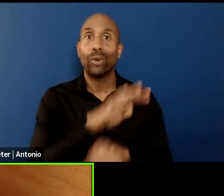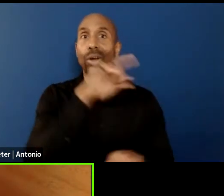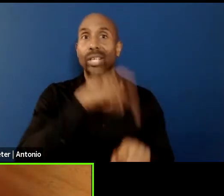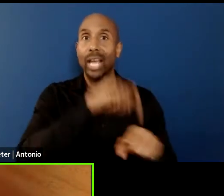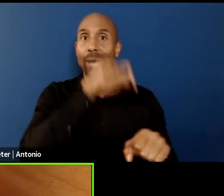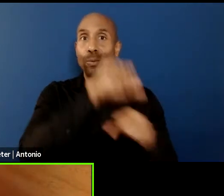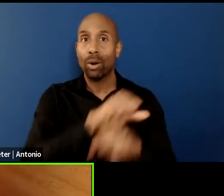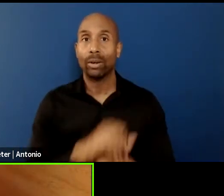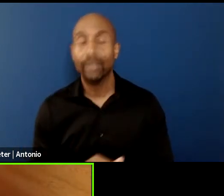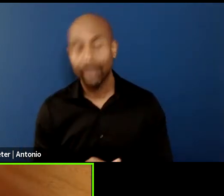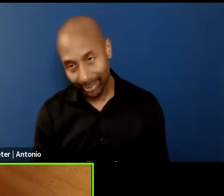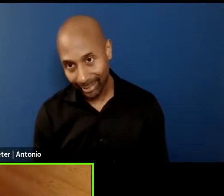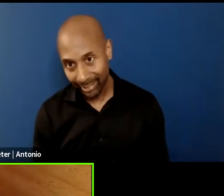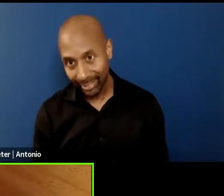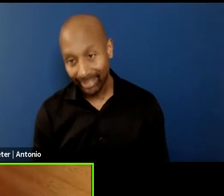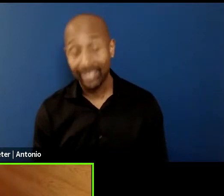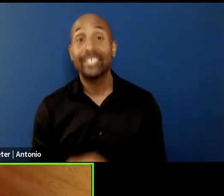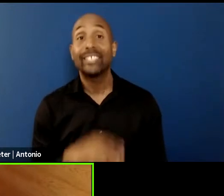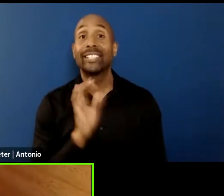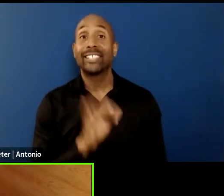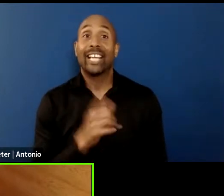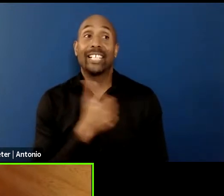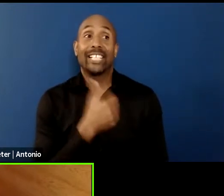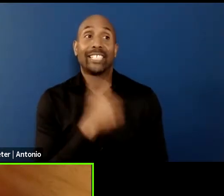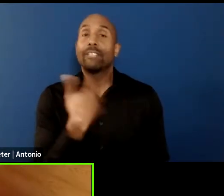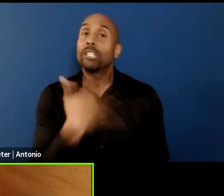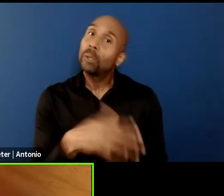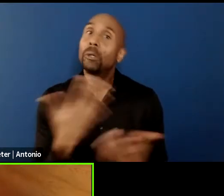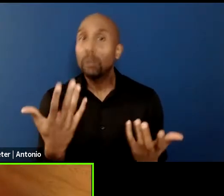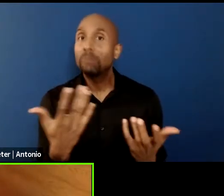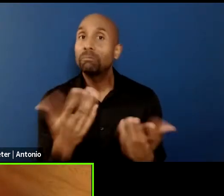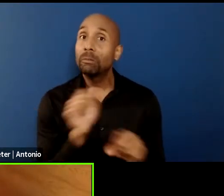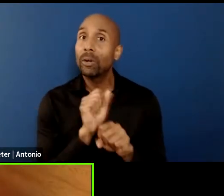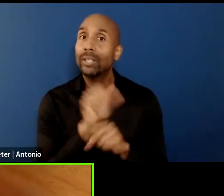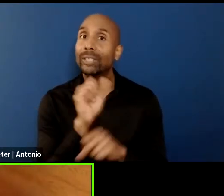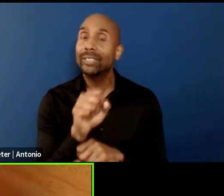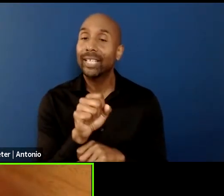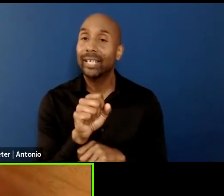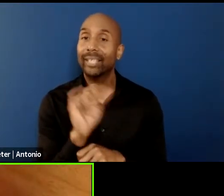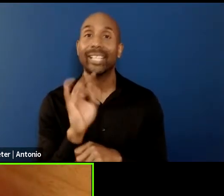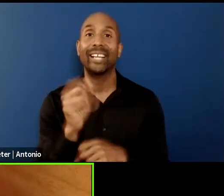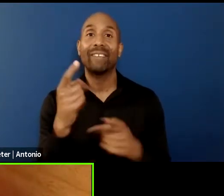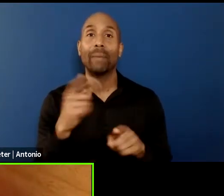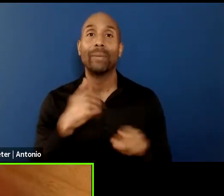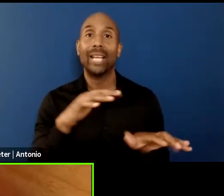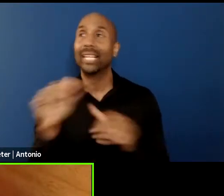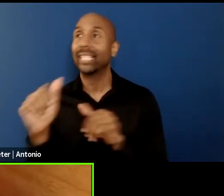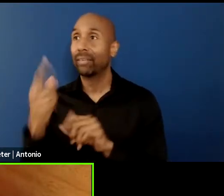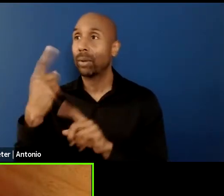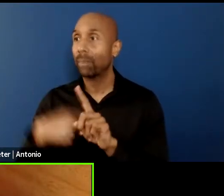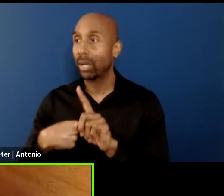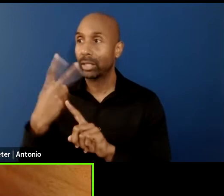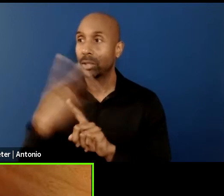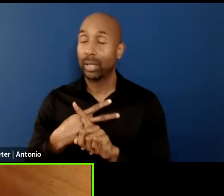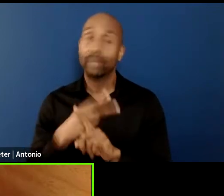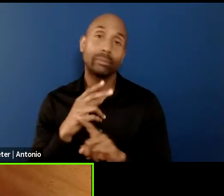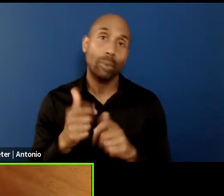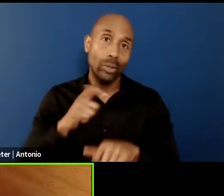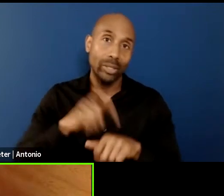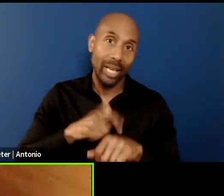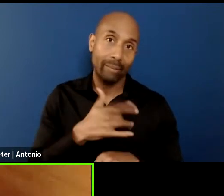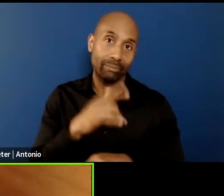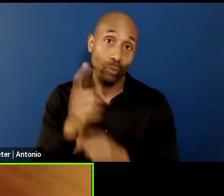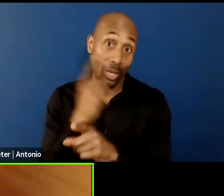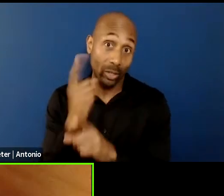that a garden is a travel in itself so if I have like to go away for a month or two which I usually would do before